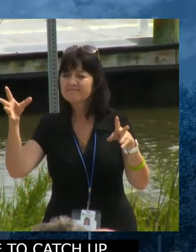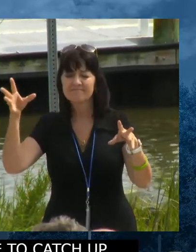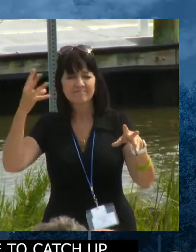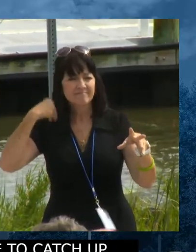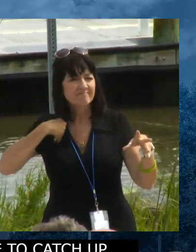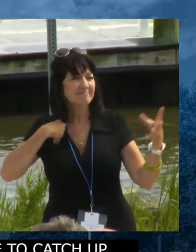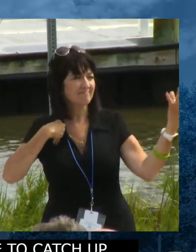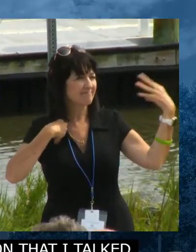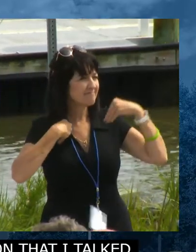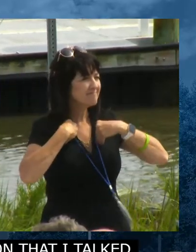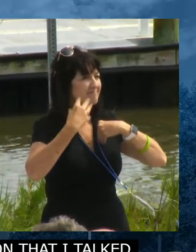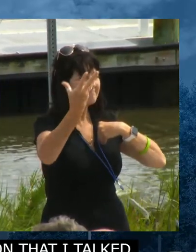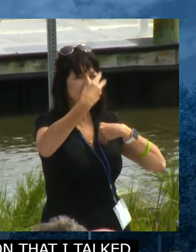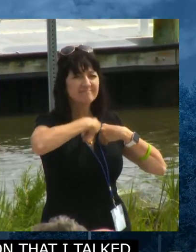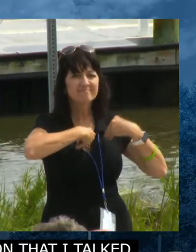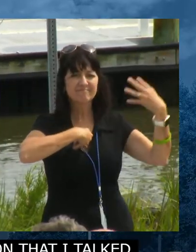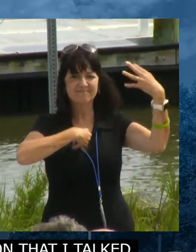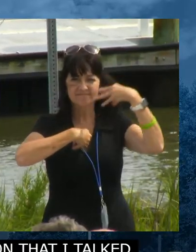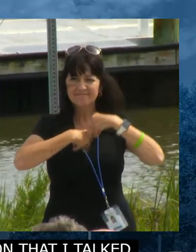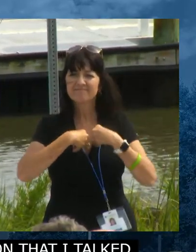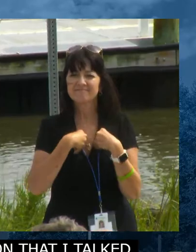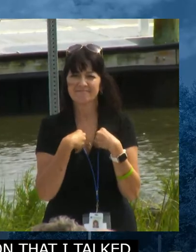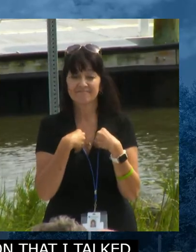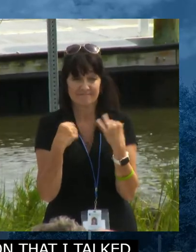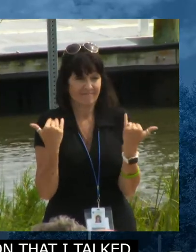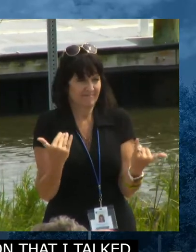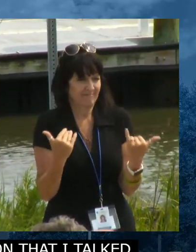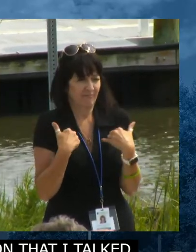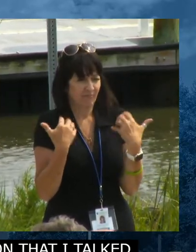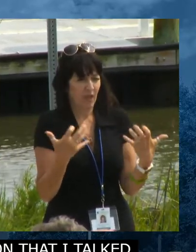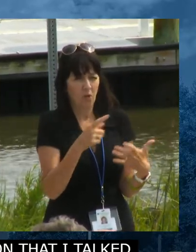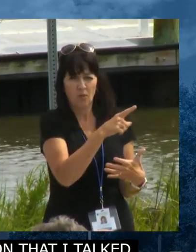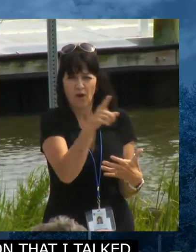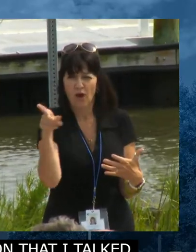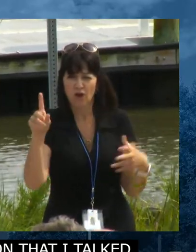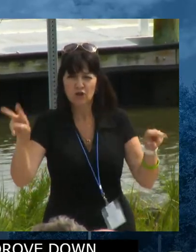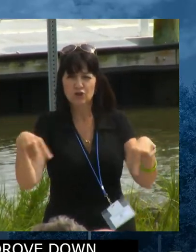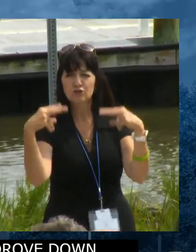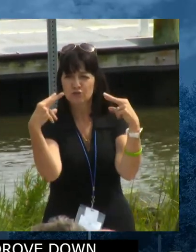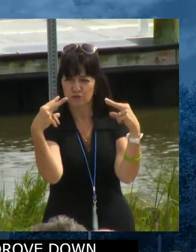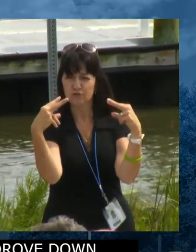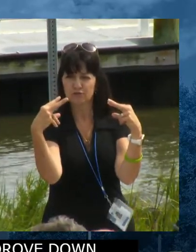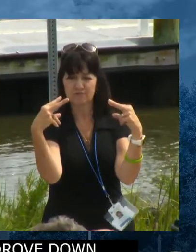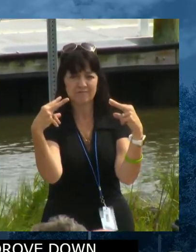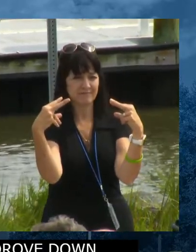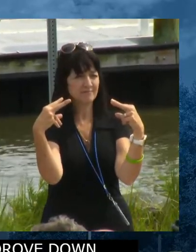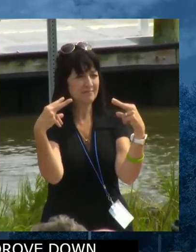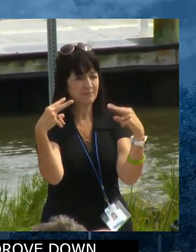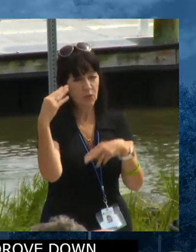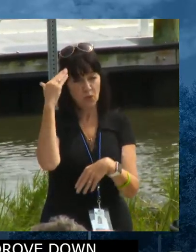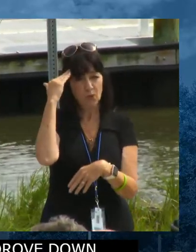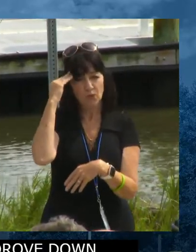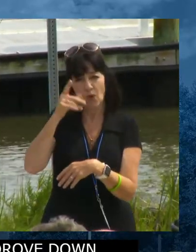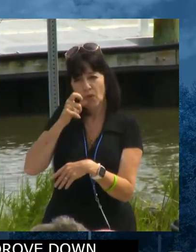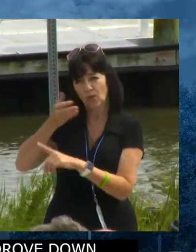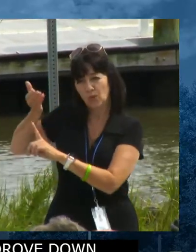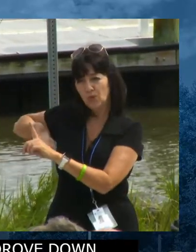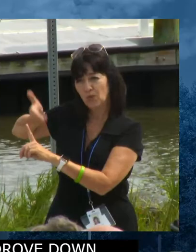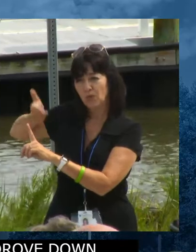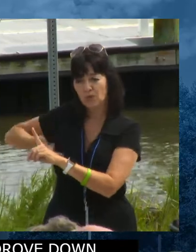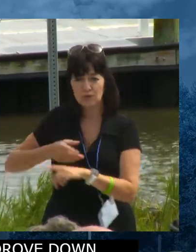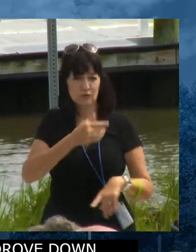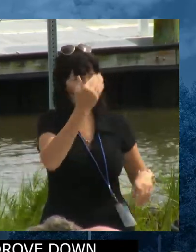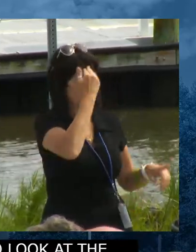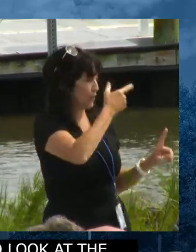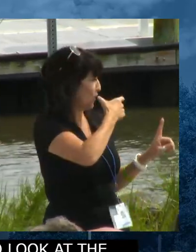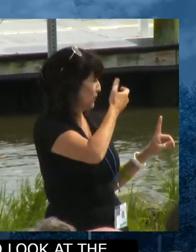guys to look next to the person who's sitting next to you. And I want you to look at that person, know who they are. Governor